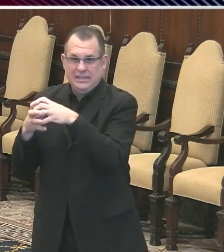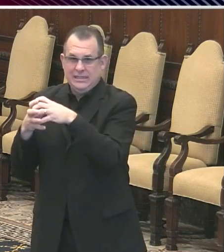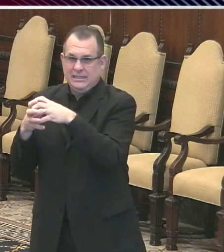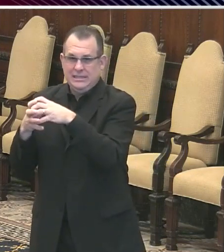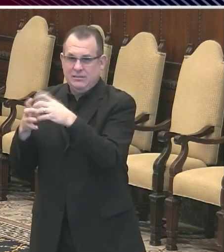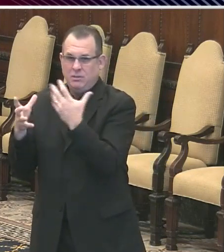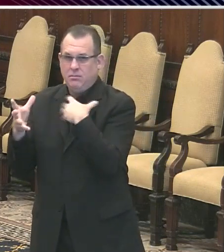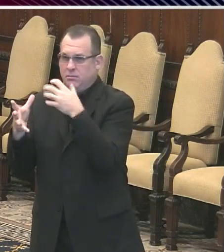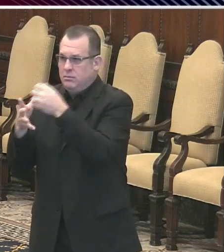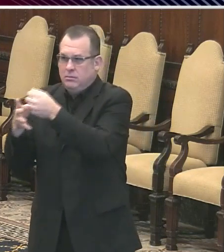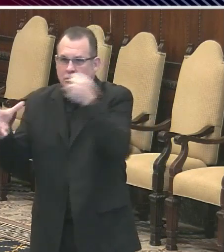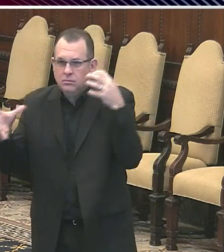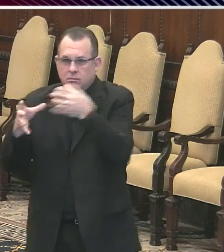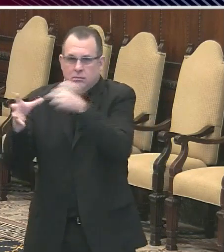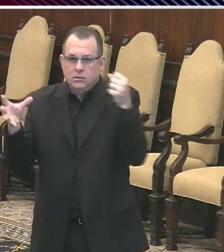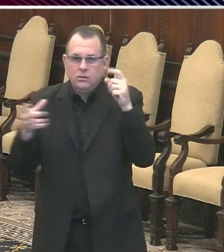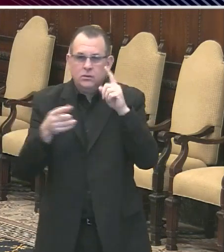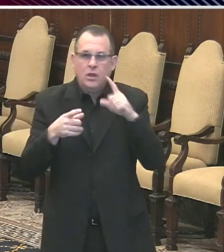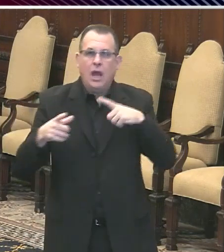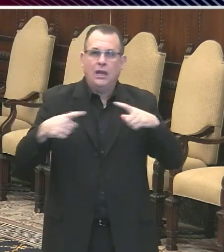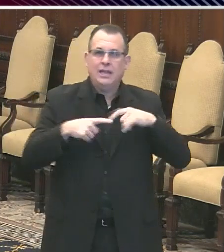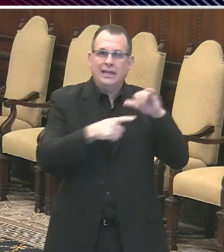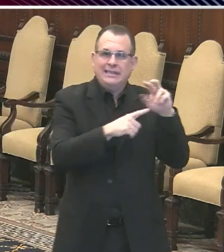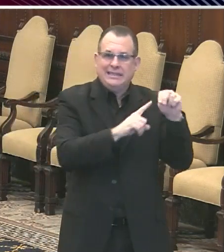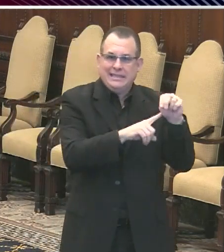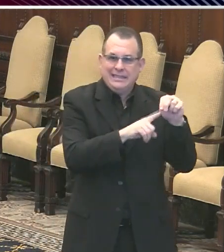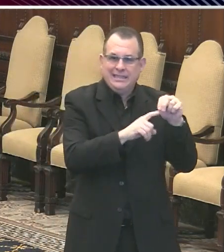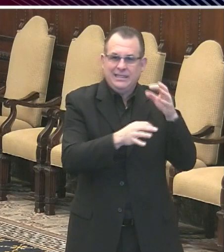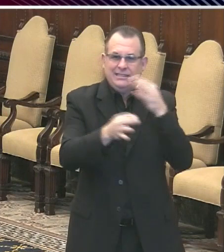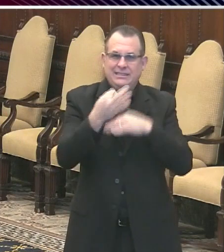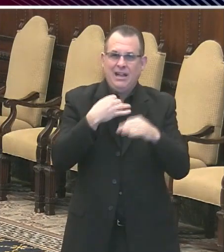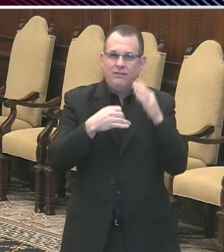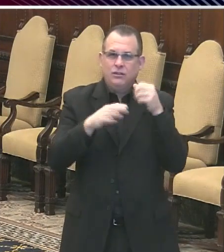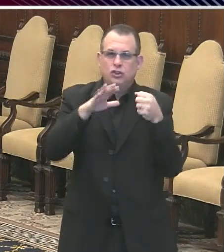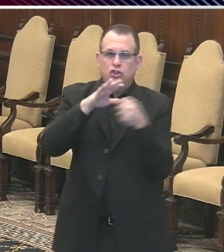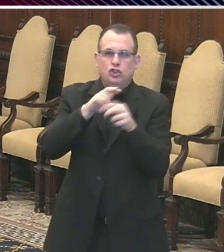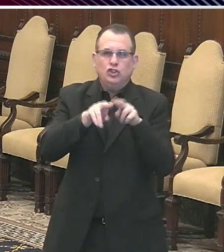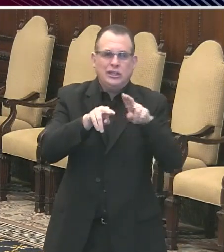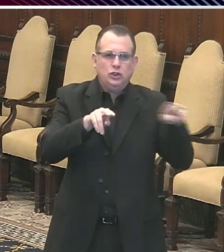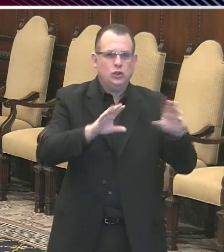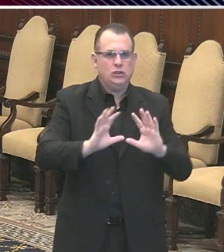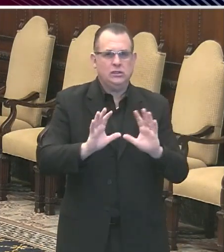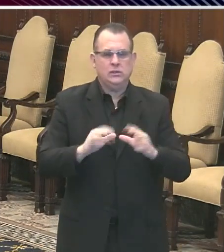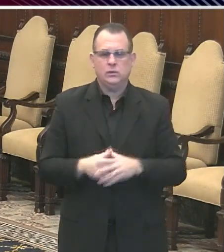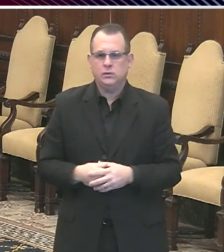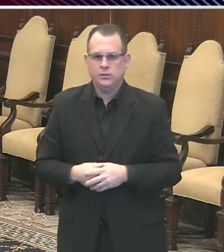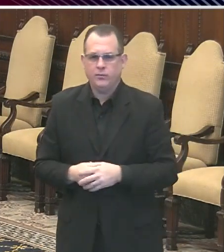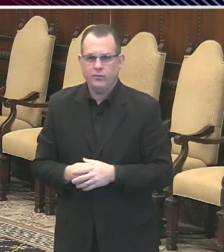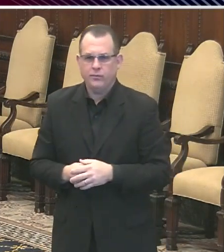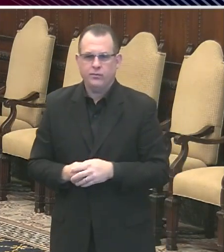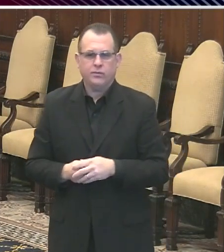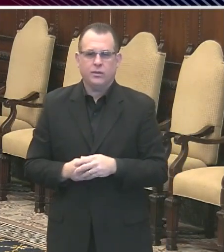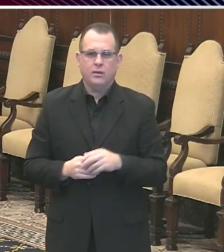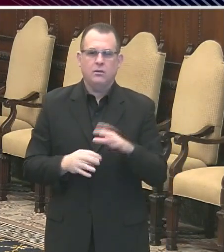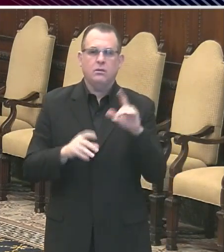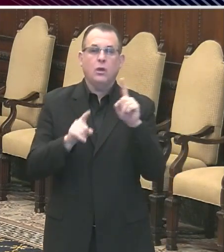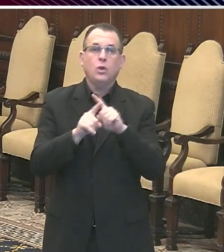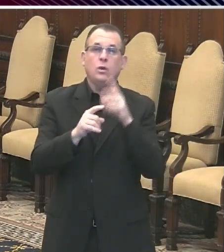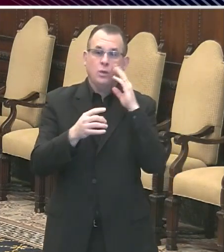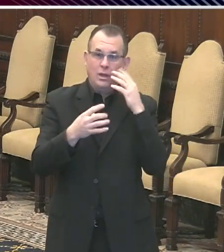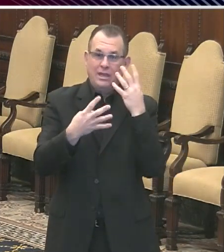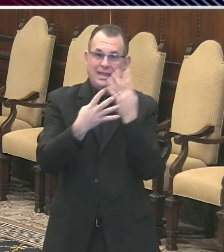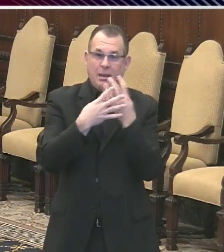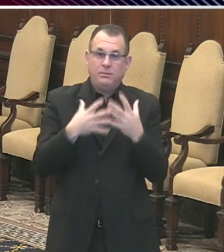the shelter itself. We are also looking at when inmates have nowhere else to go upon their release